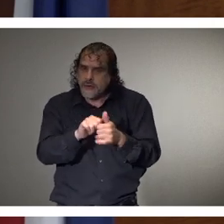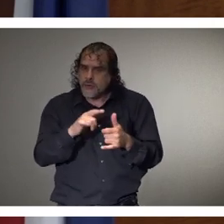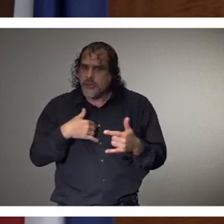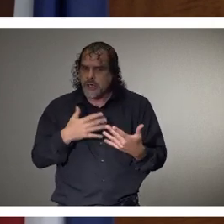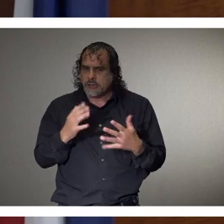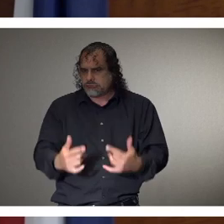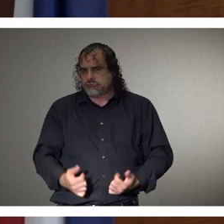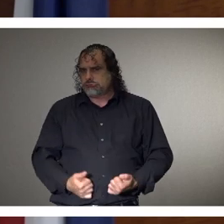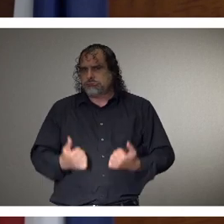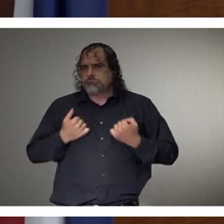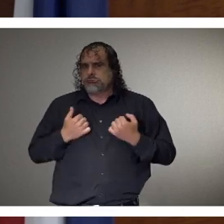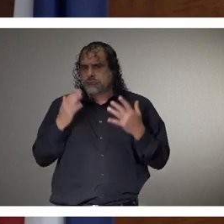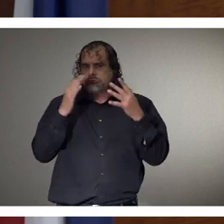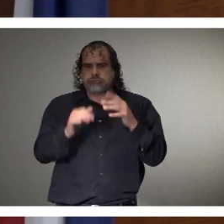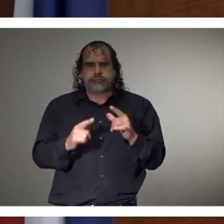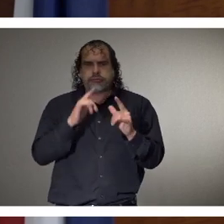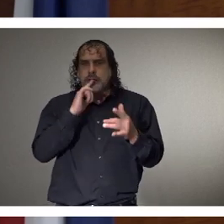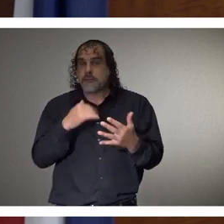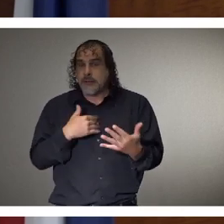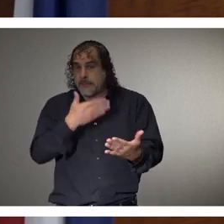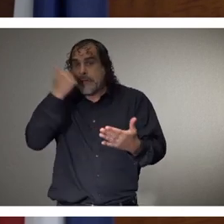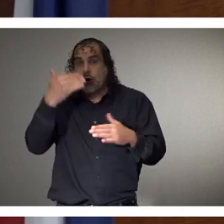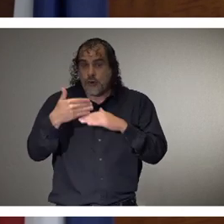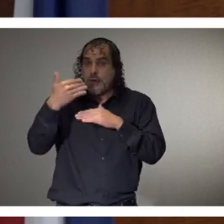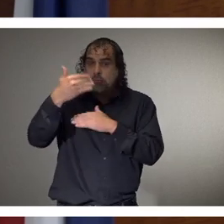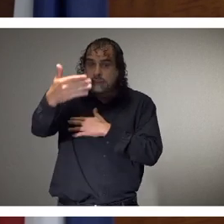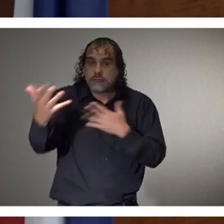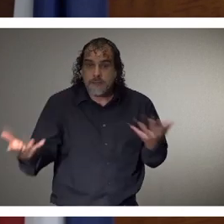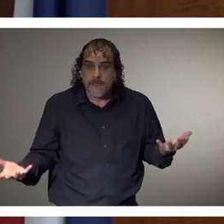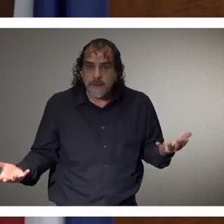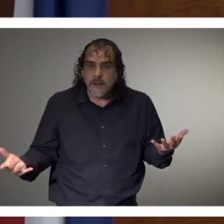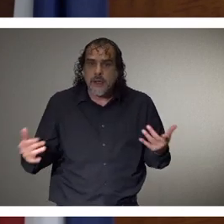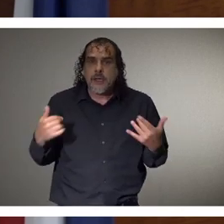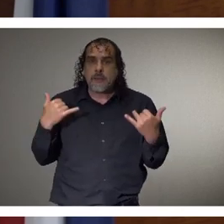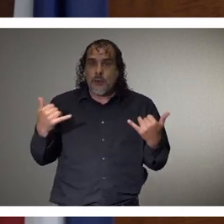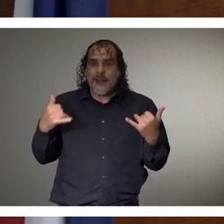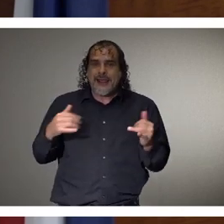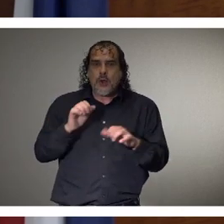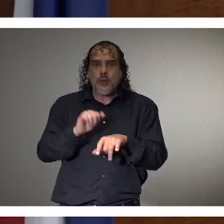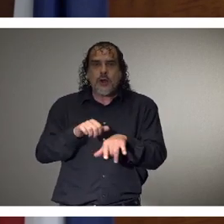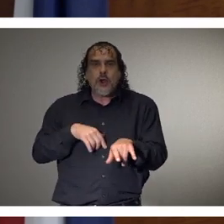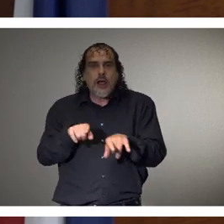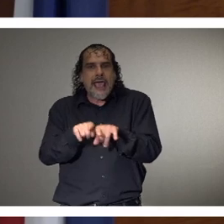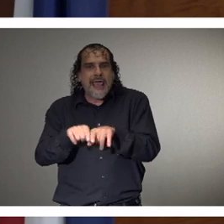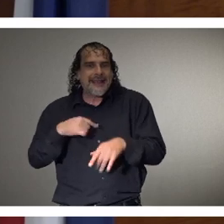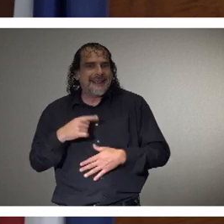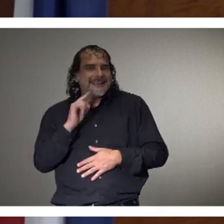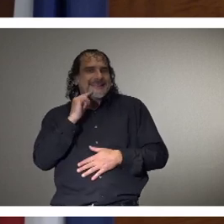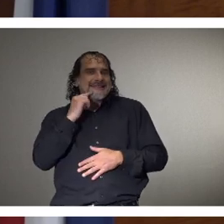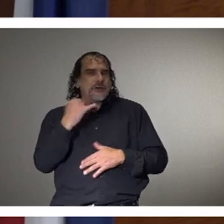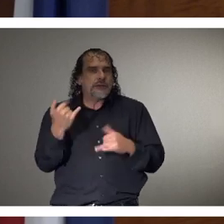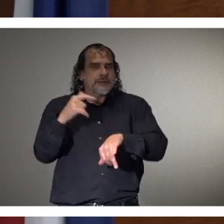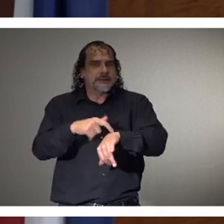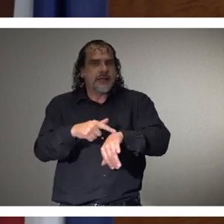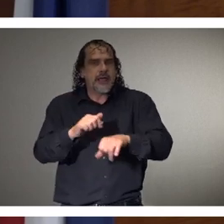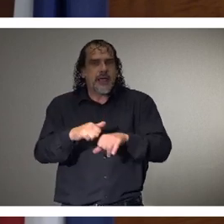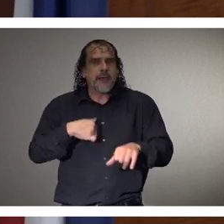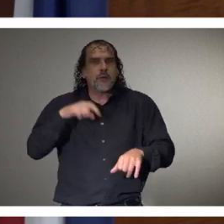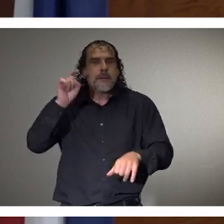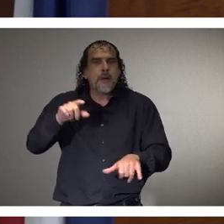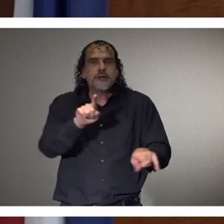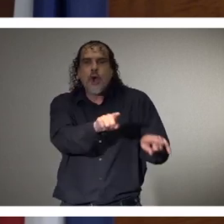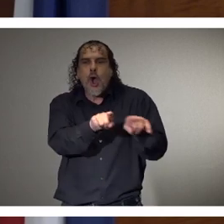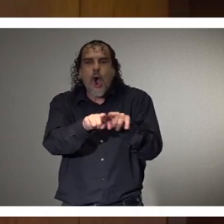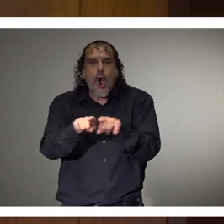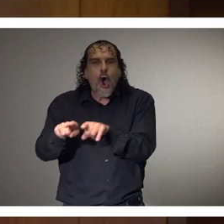and we can be better and stronger on the other end. It's just, we're at a critical time right now and one that we must all work together to